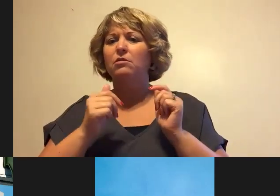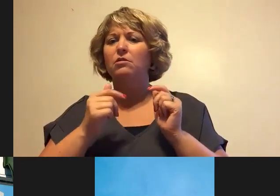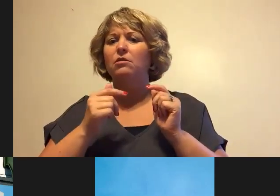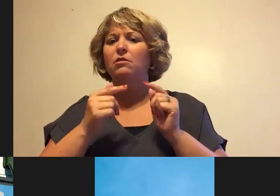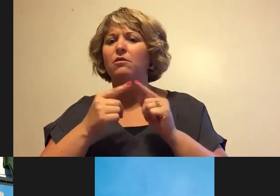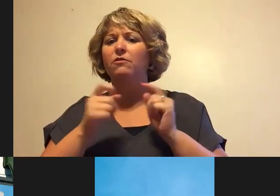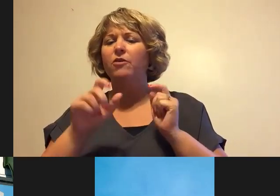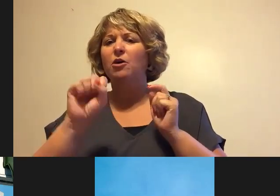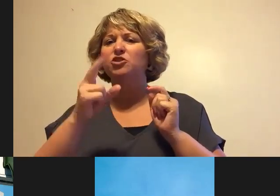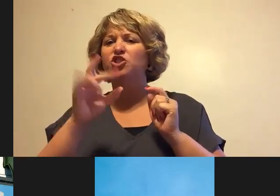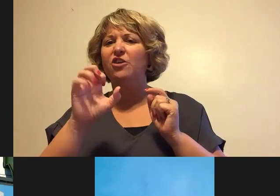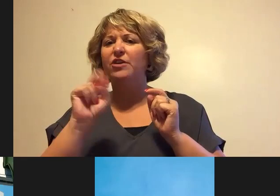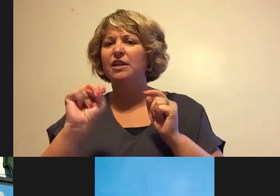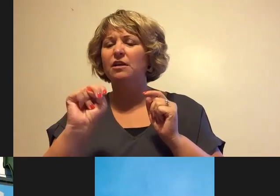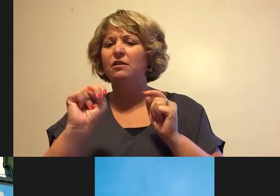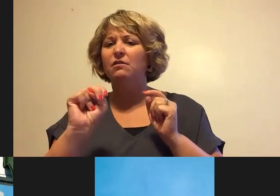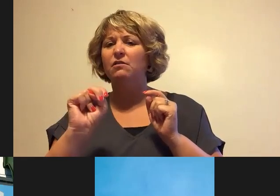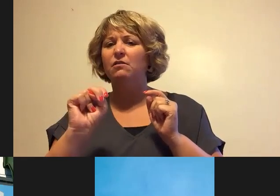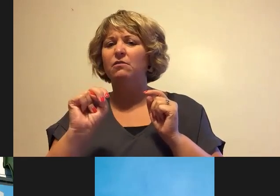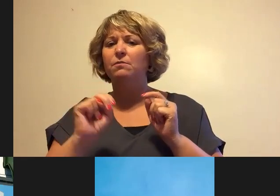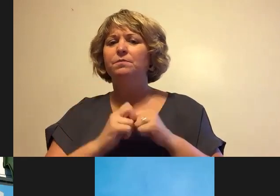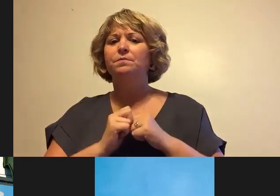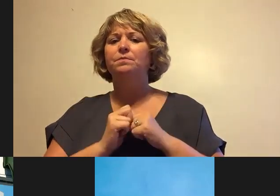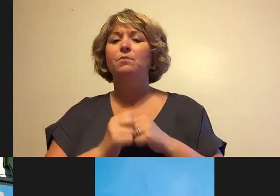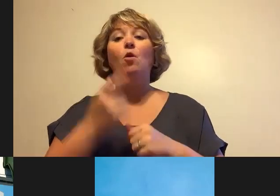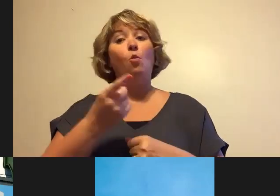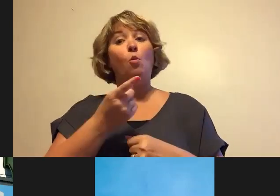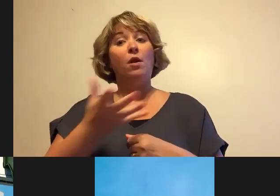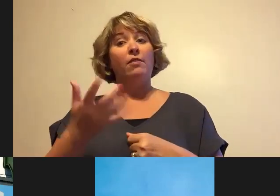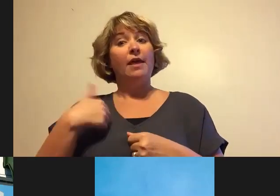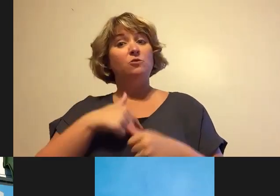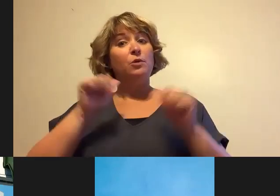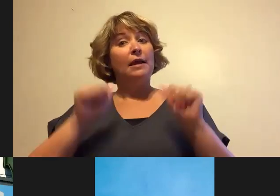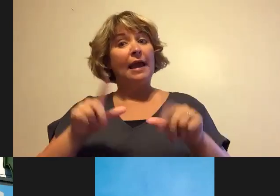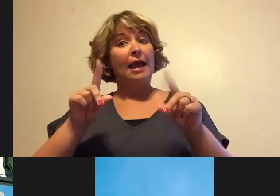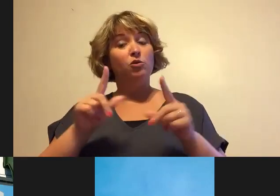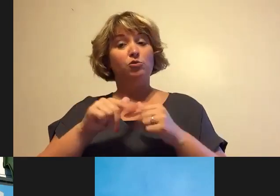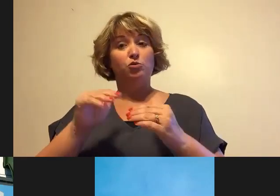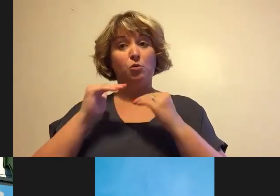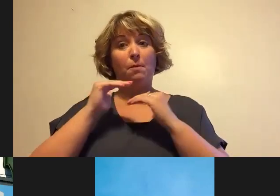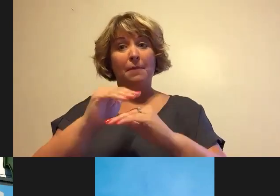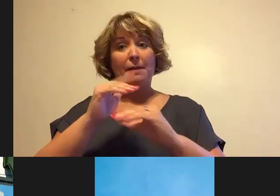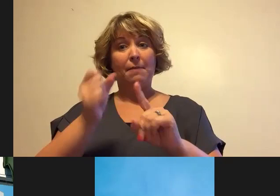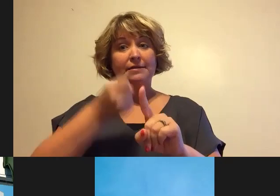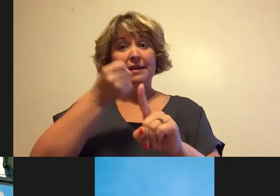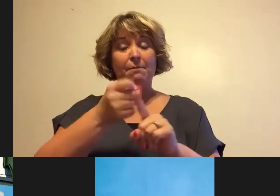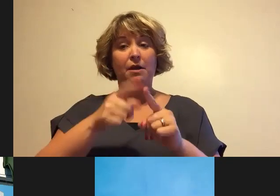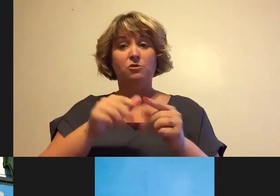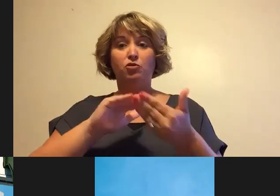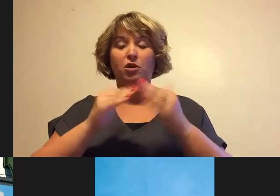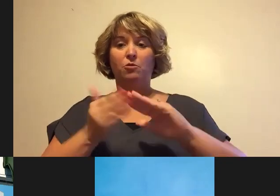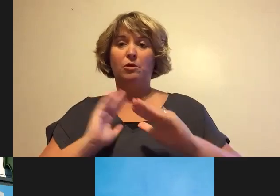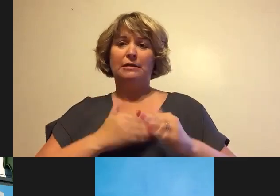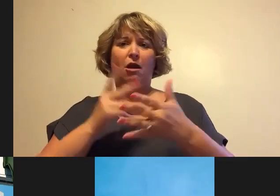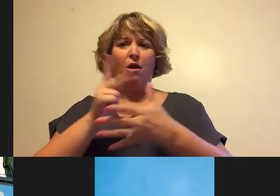Well, one of the main things that we can do while minimizing impacts to the community is our priority. We want to make